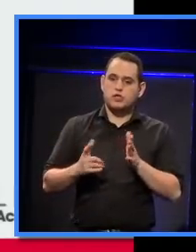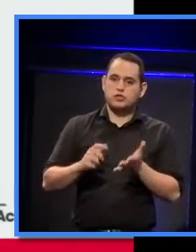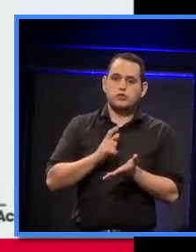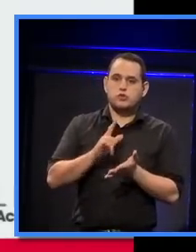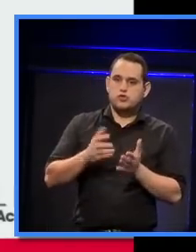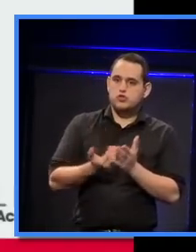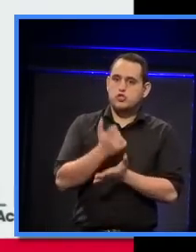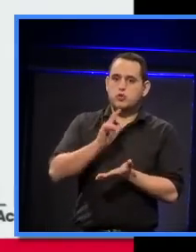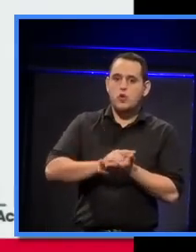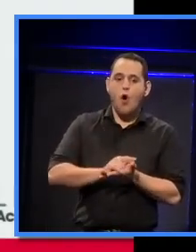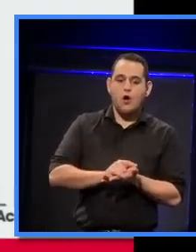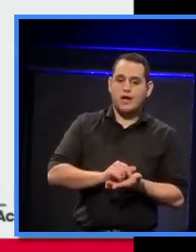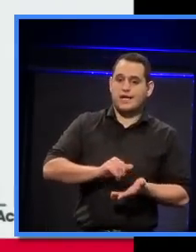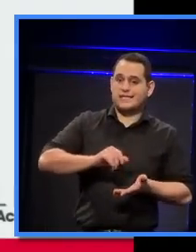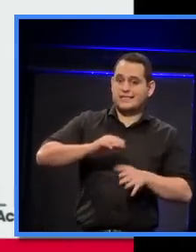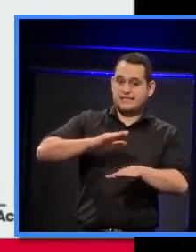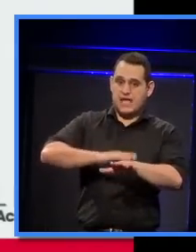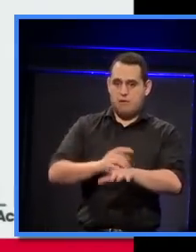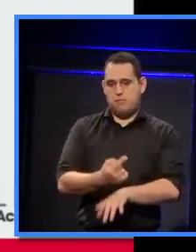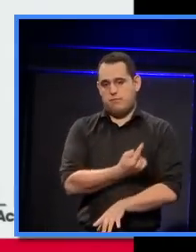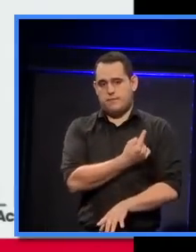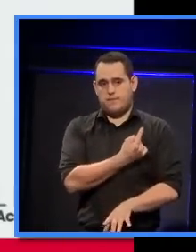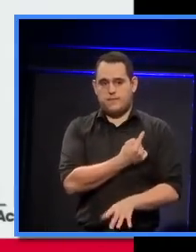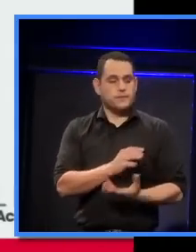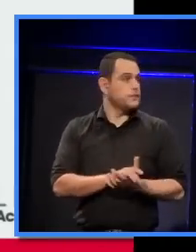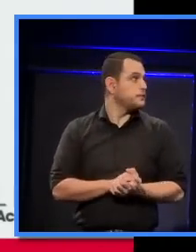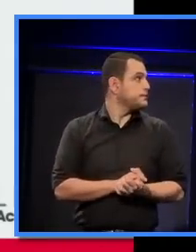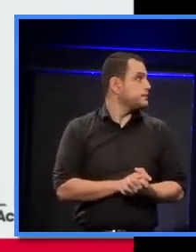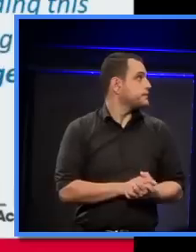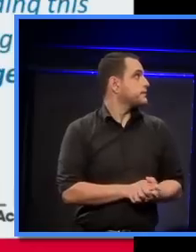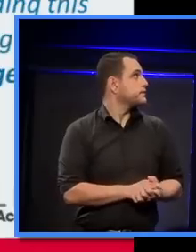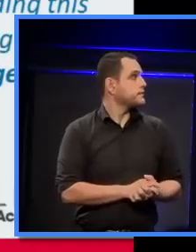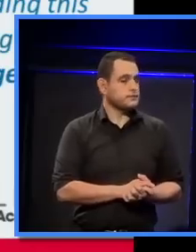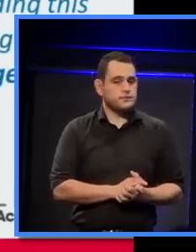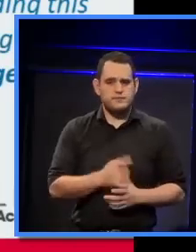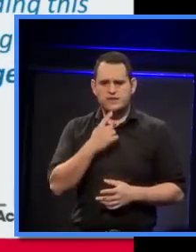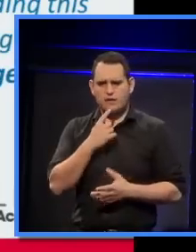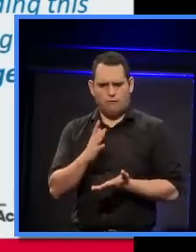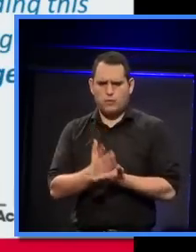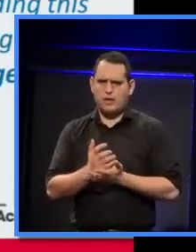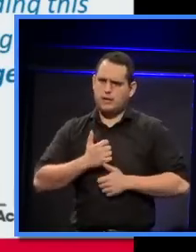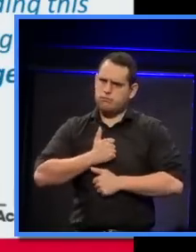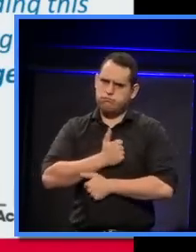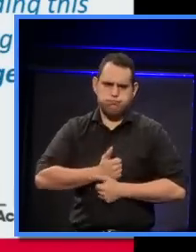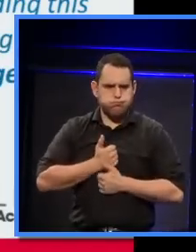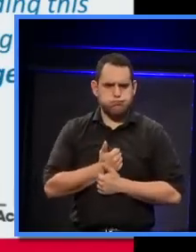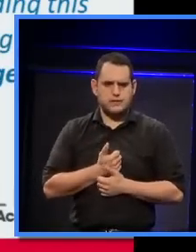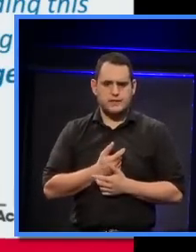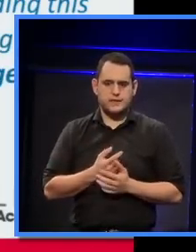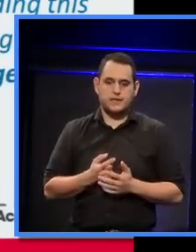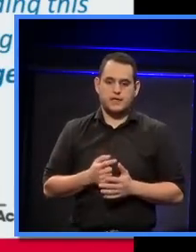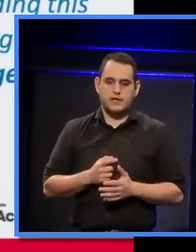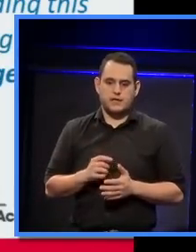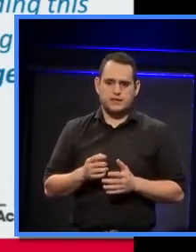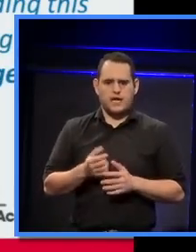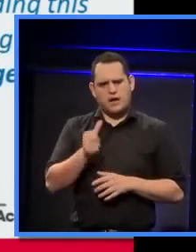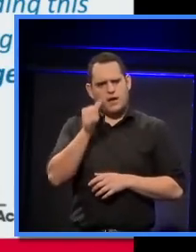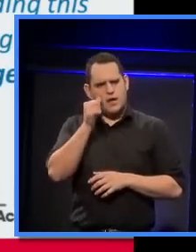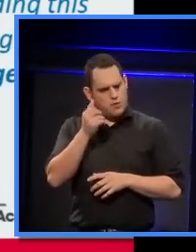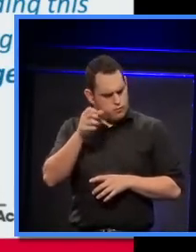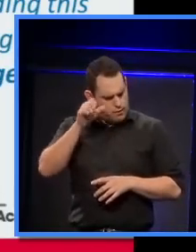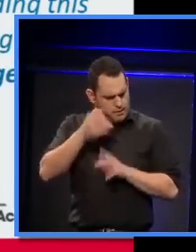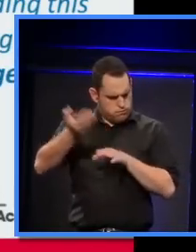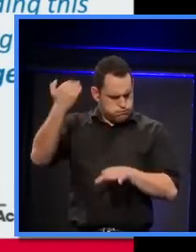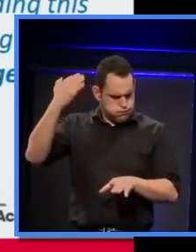which is obviously we were very pleased about, and then one of the very early ones from